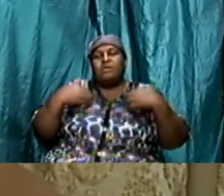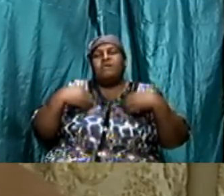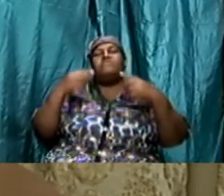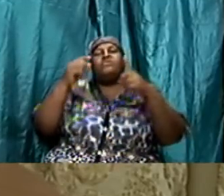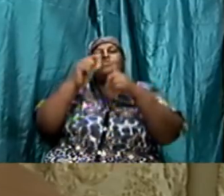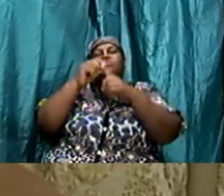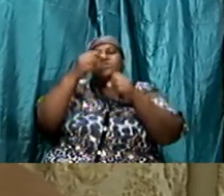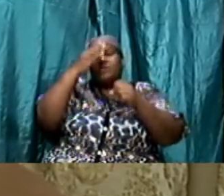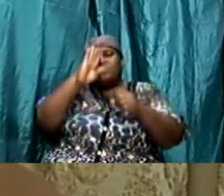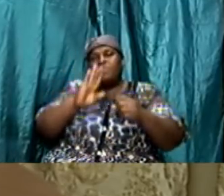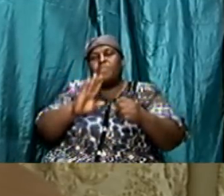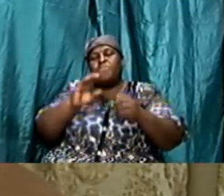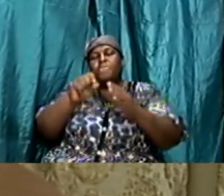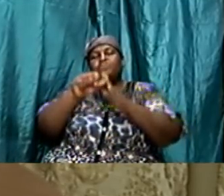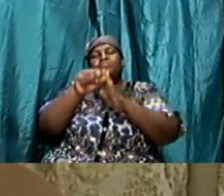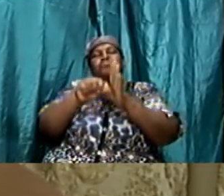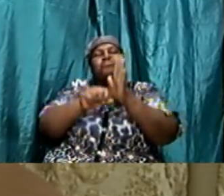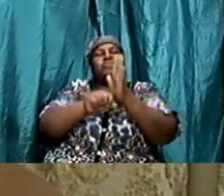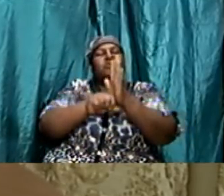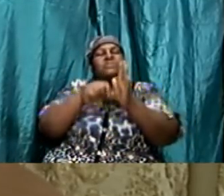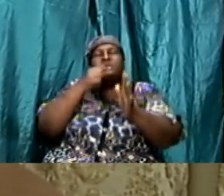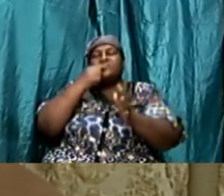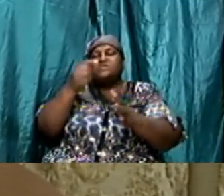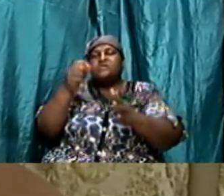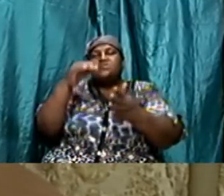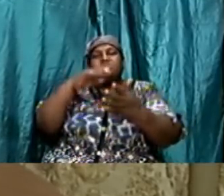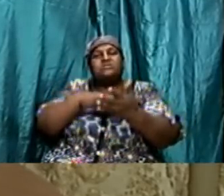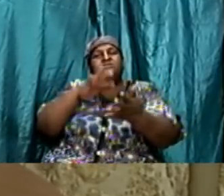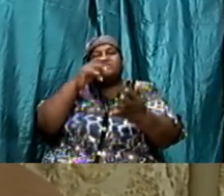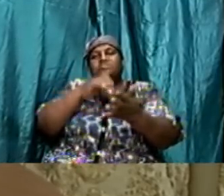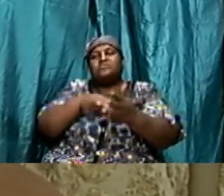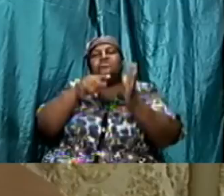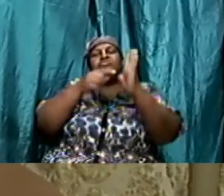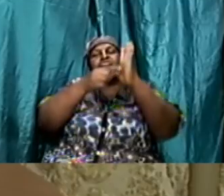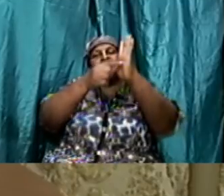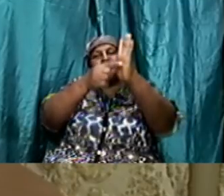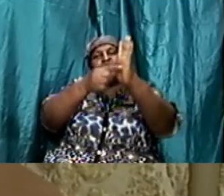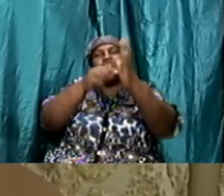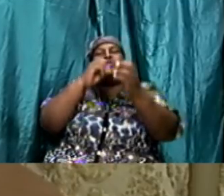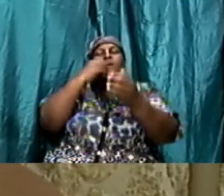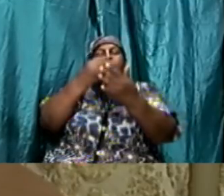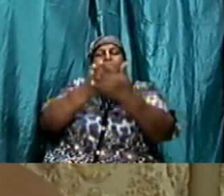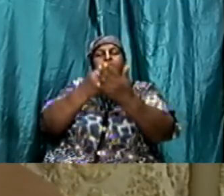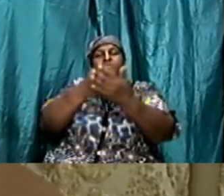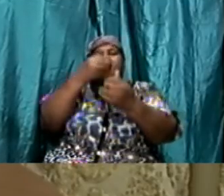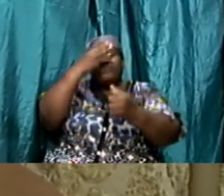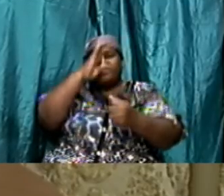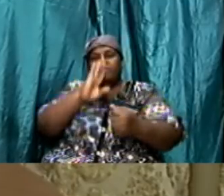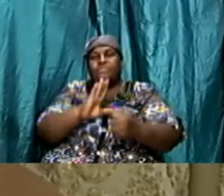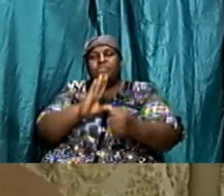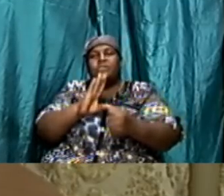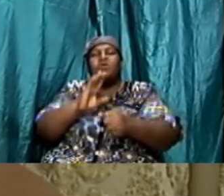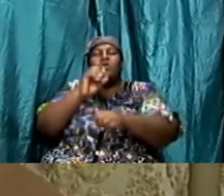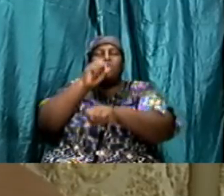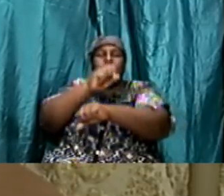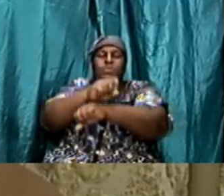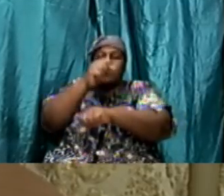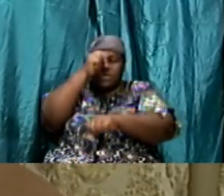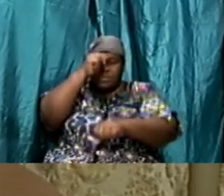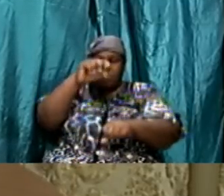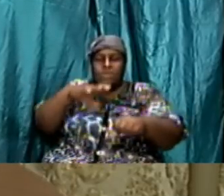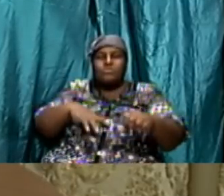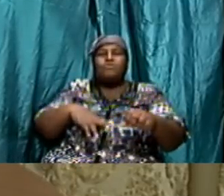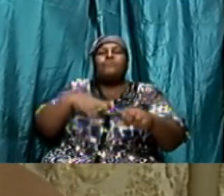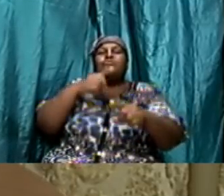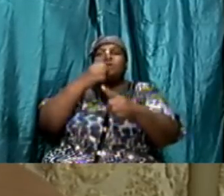study to show ourselves approved unto god a workman that needed not to be ashamed rightly dividing the word